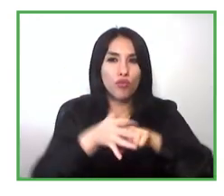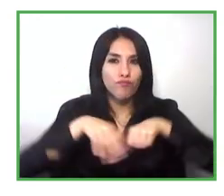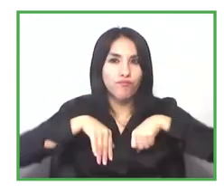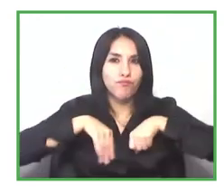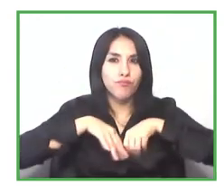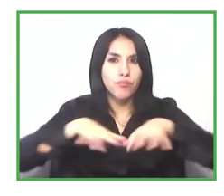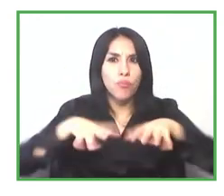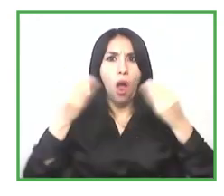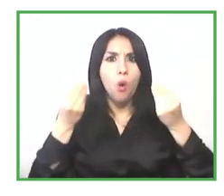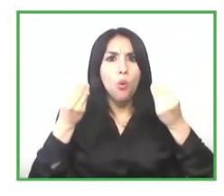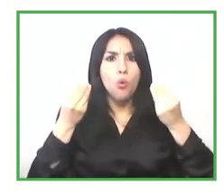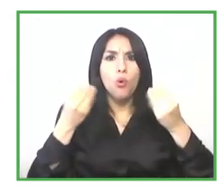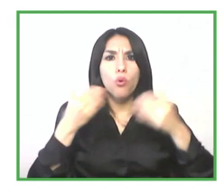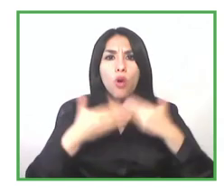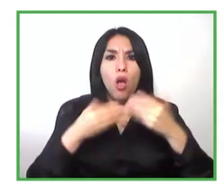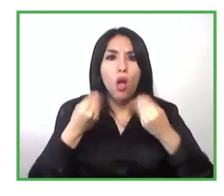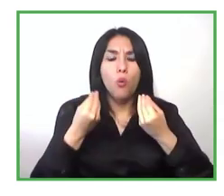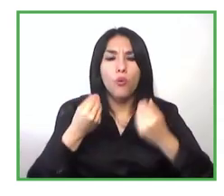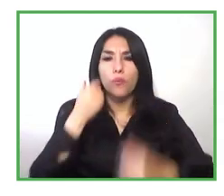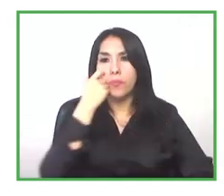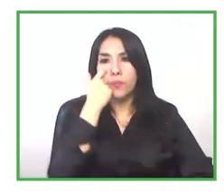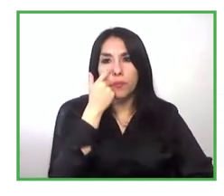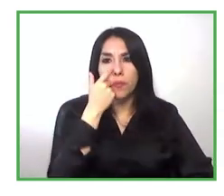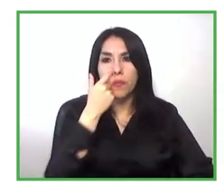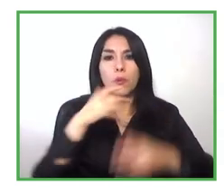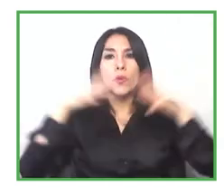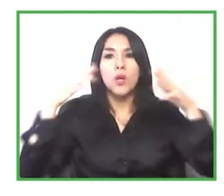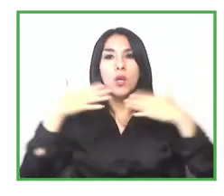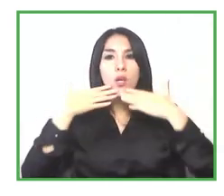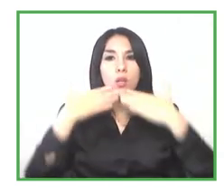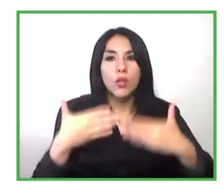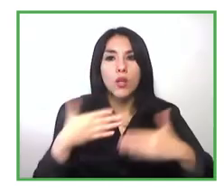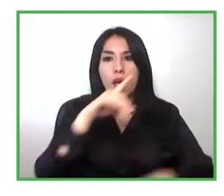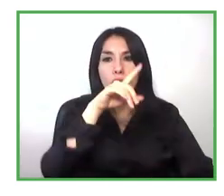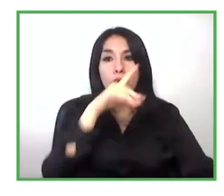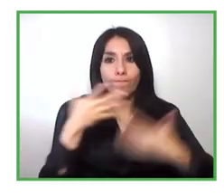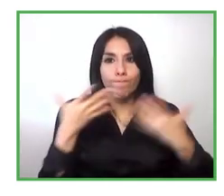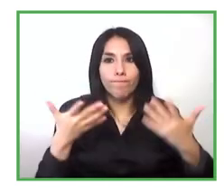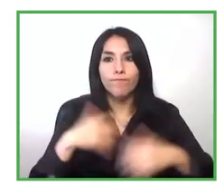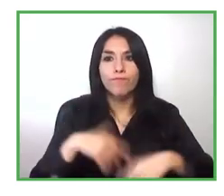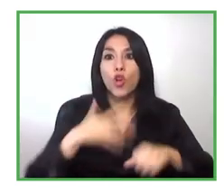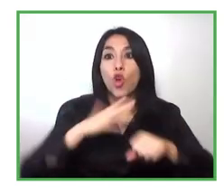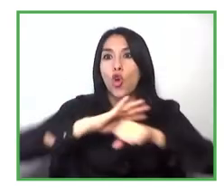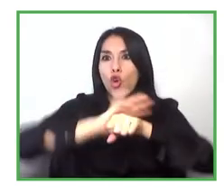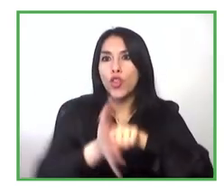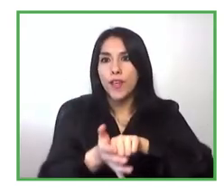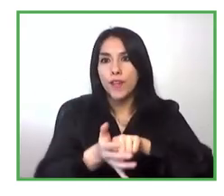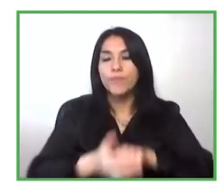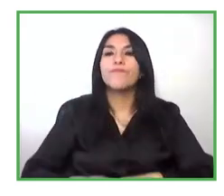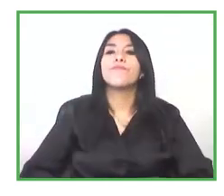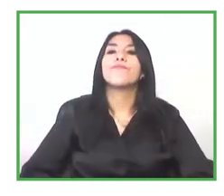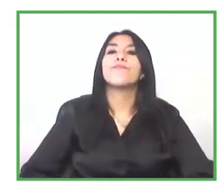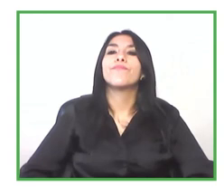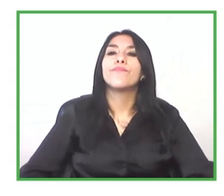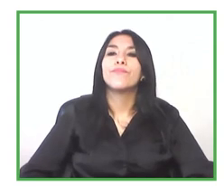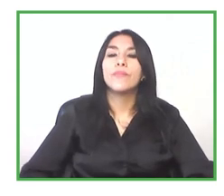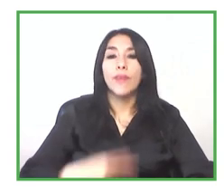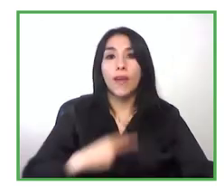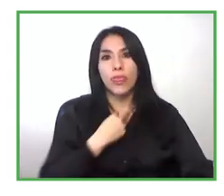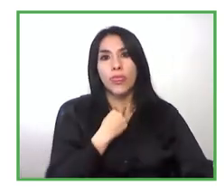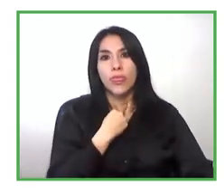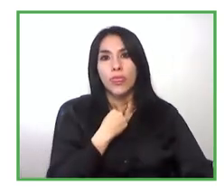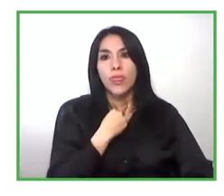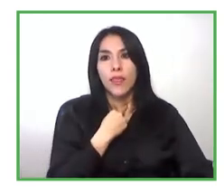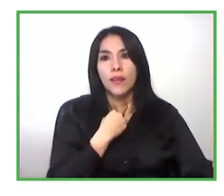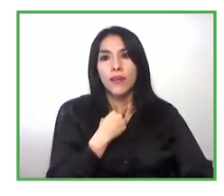for that question well kovit has uh put us all at risk all institutions and foundations